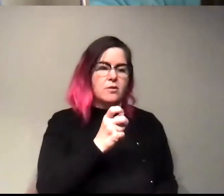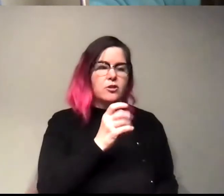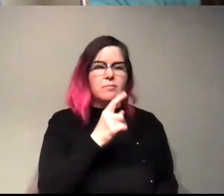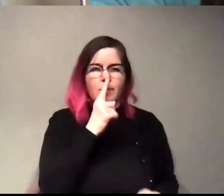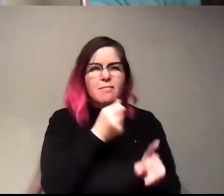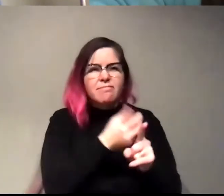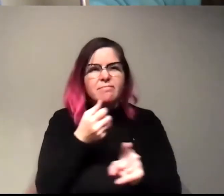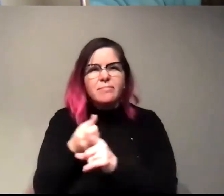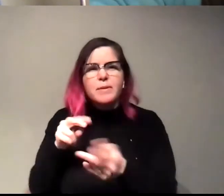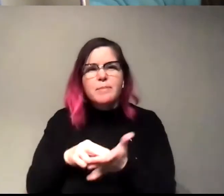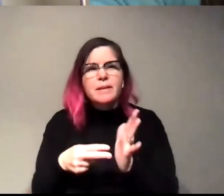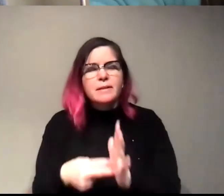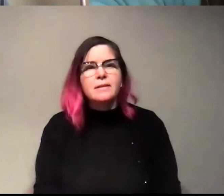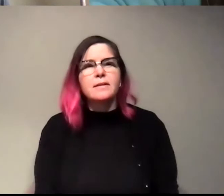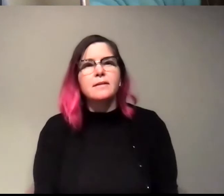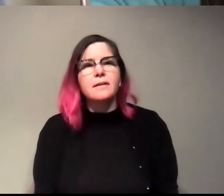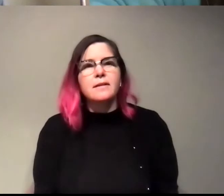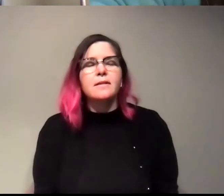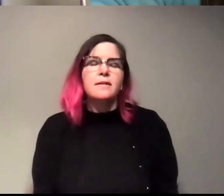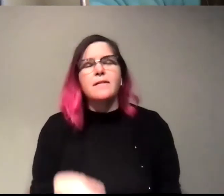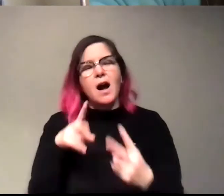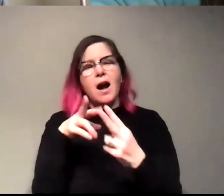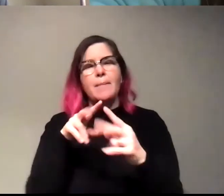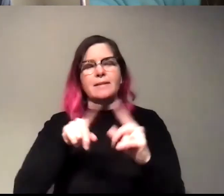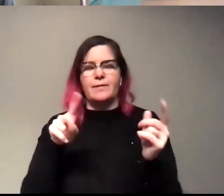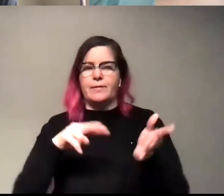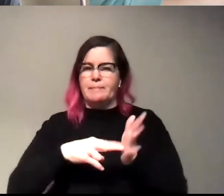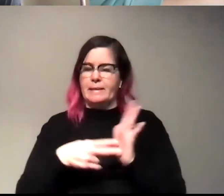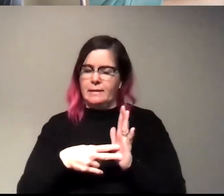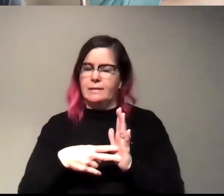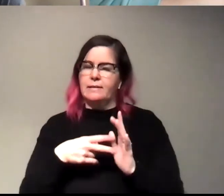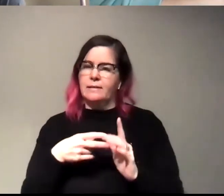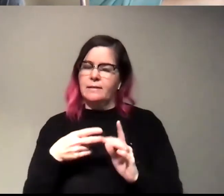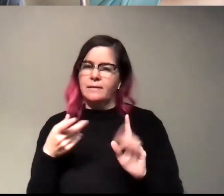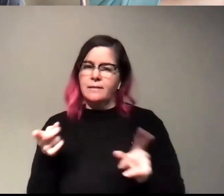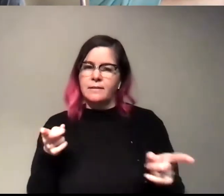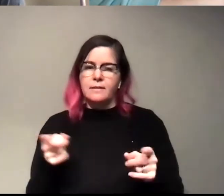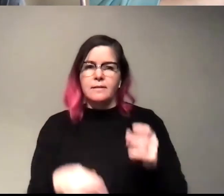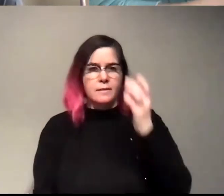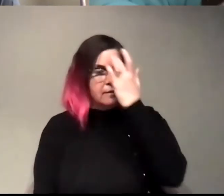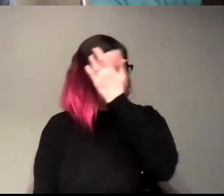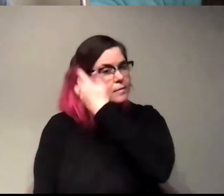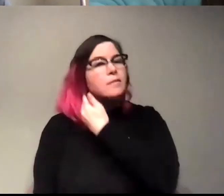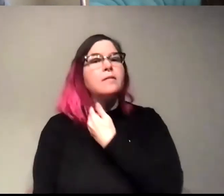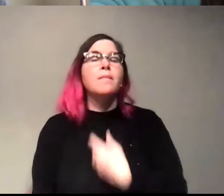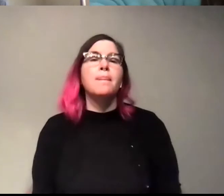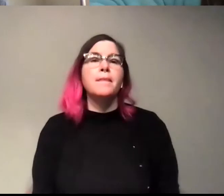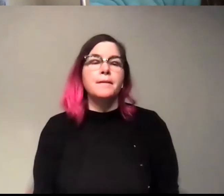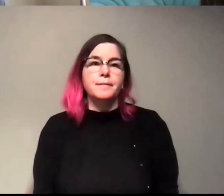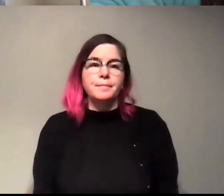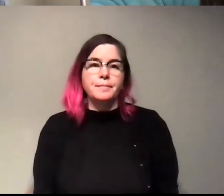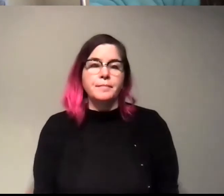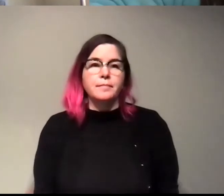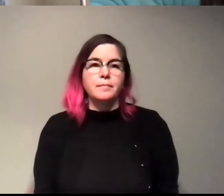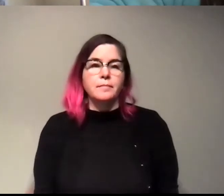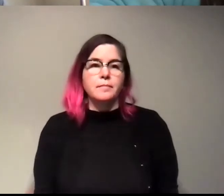Uh, well, so they, I think they could have a couple of different meanings. Um, so in, in terms of like,